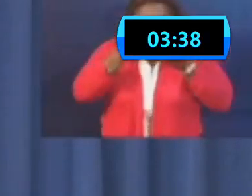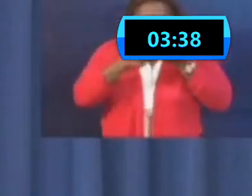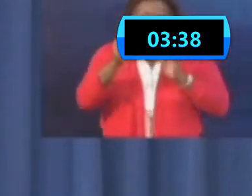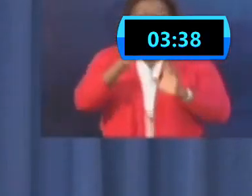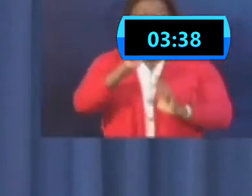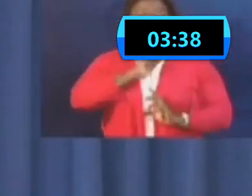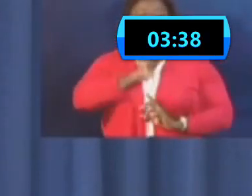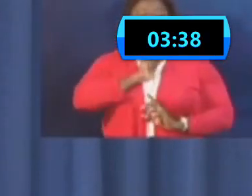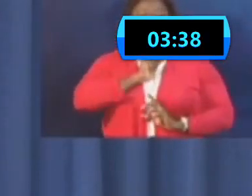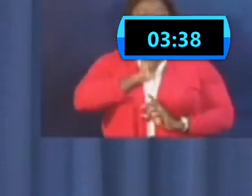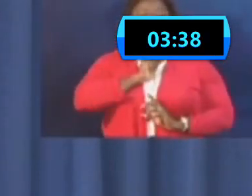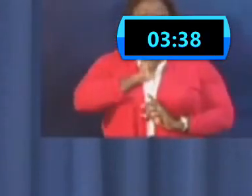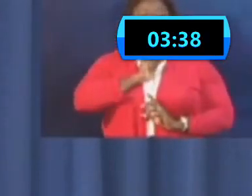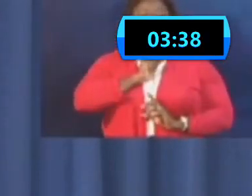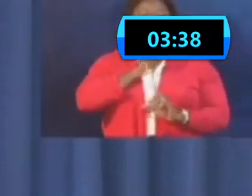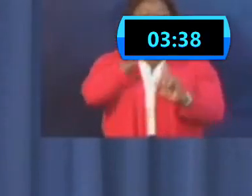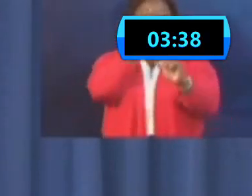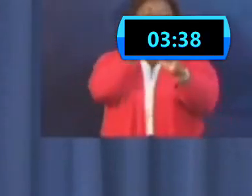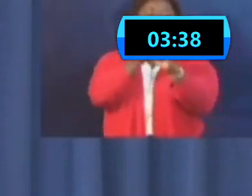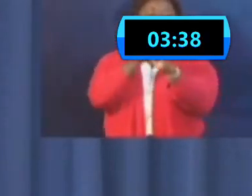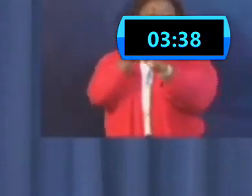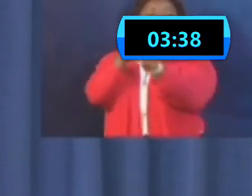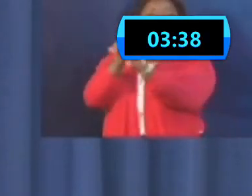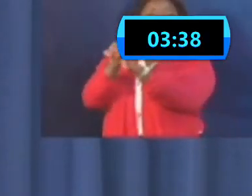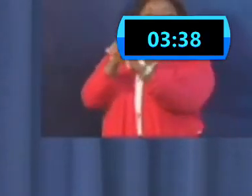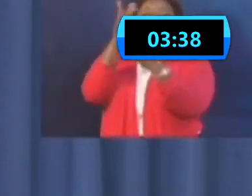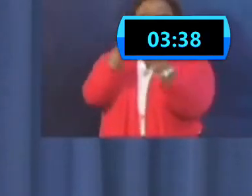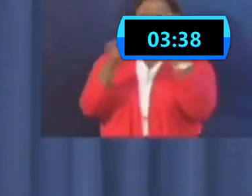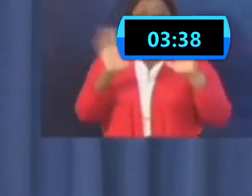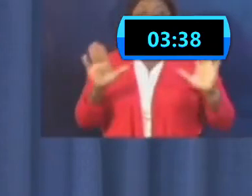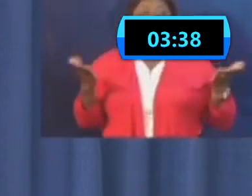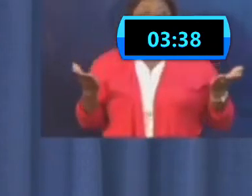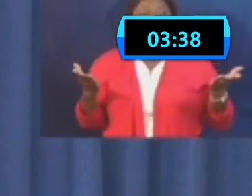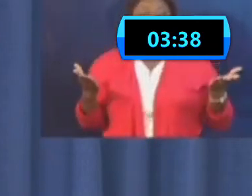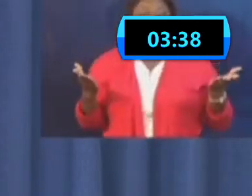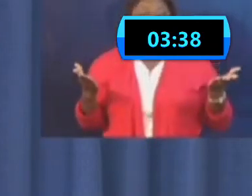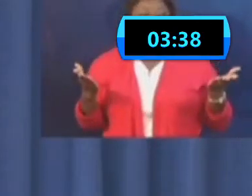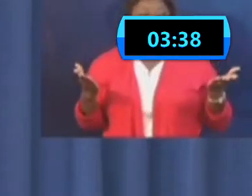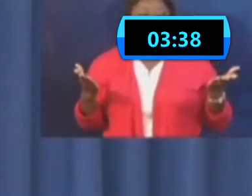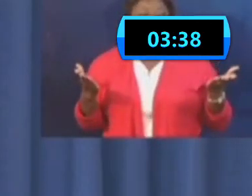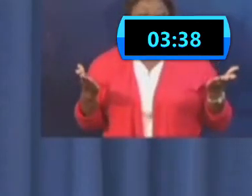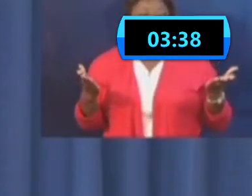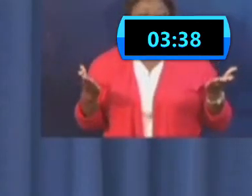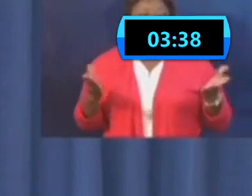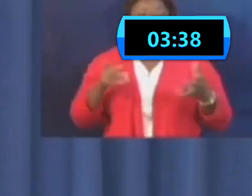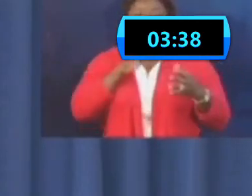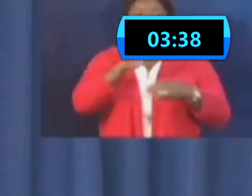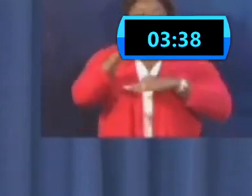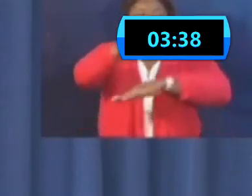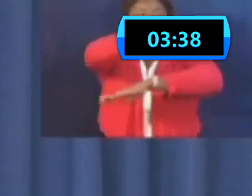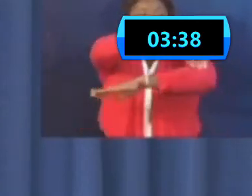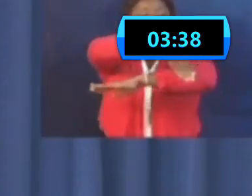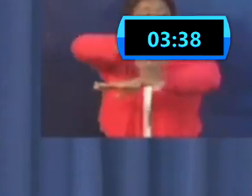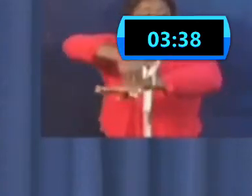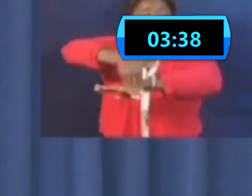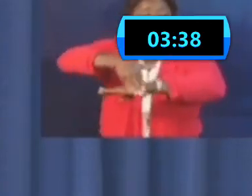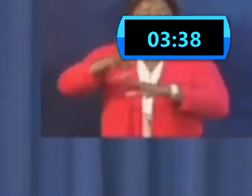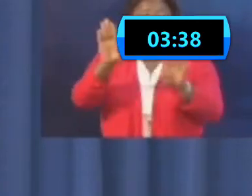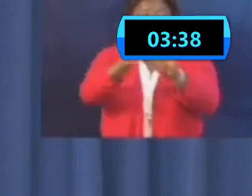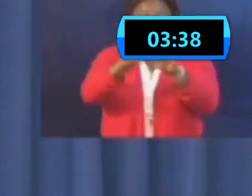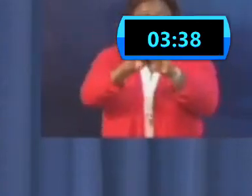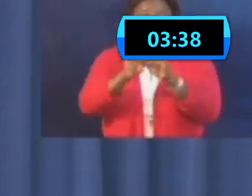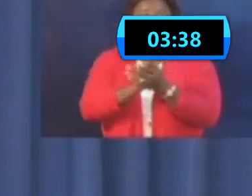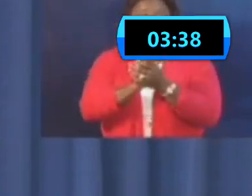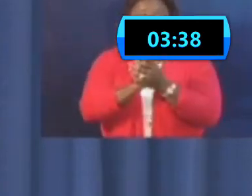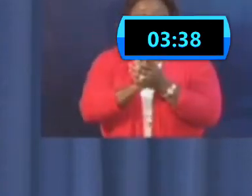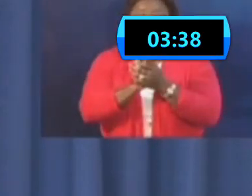personal level because that's what matters. With respect to the border closure, next week I'm going to